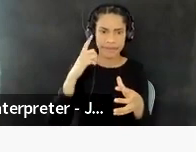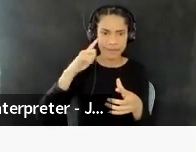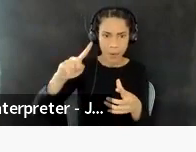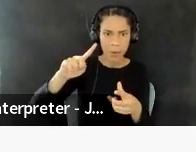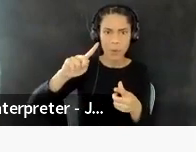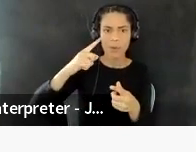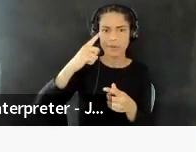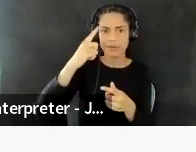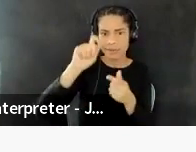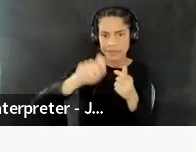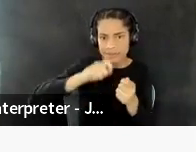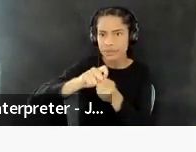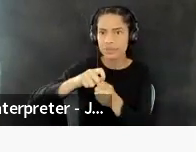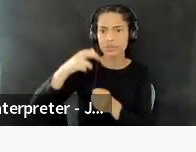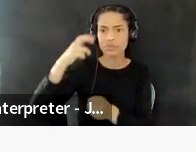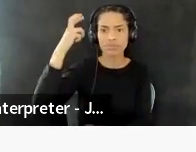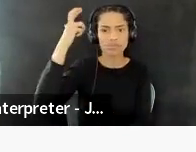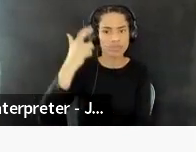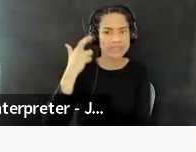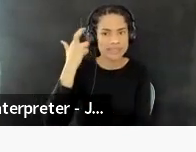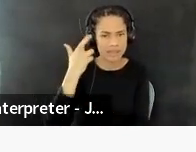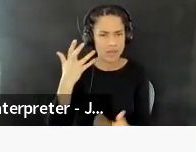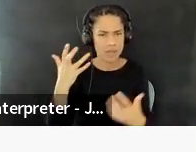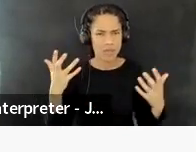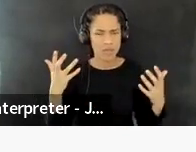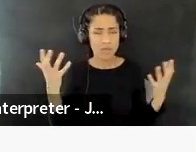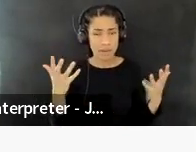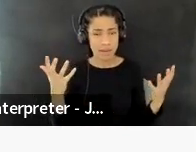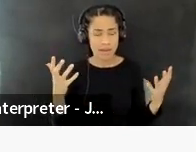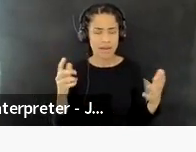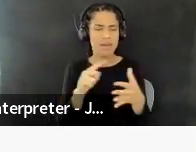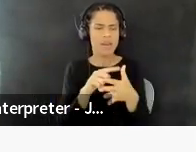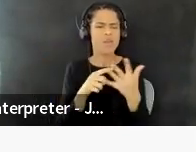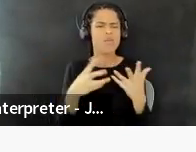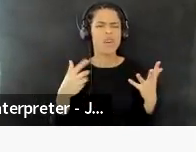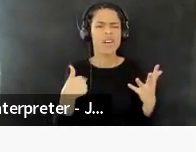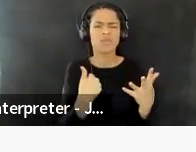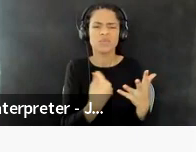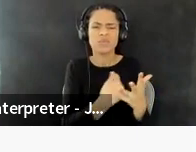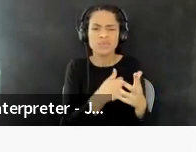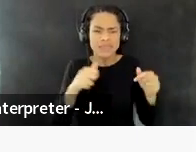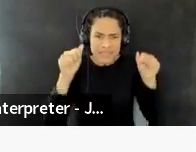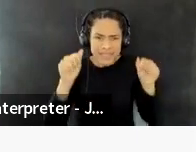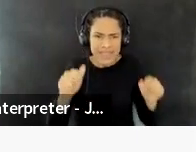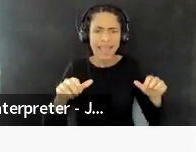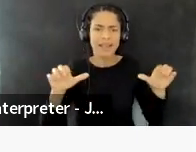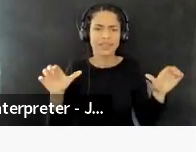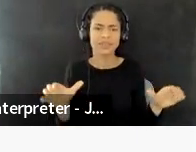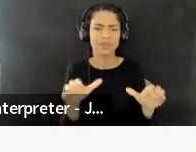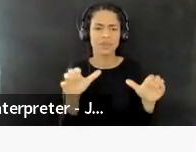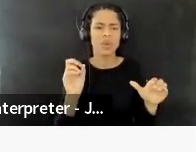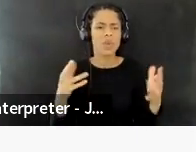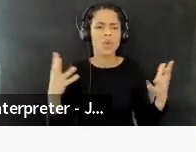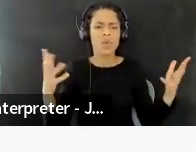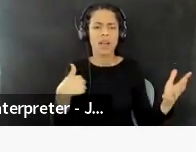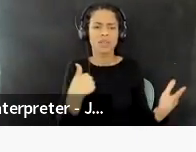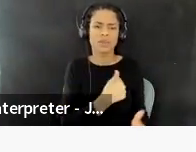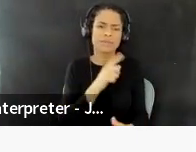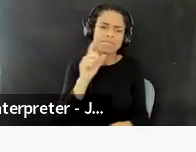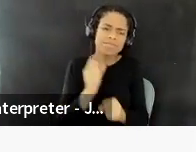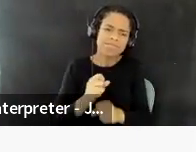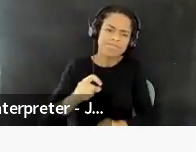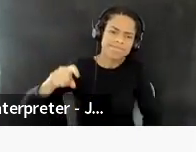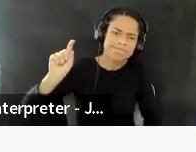that we, what are some very tangible things that we, um, what resources do we need to access? Um,